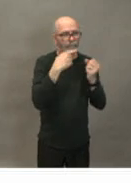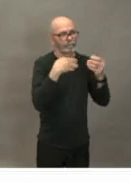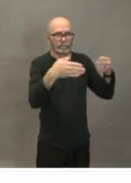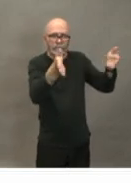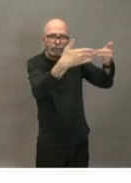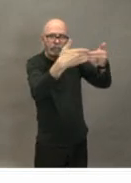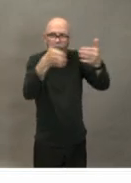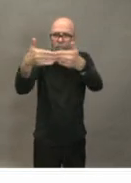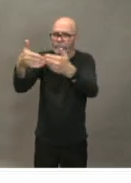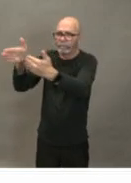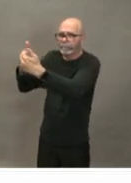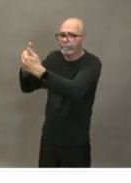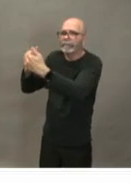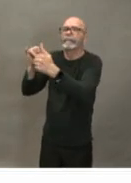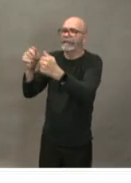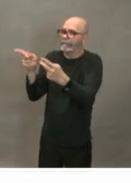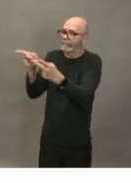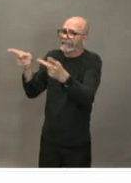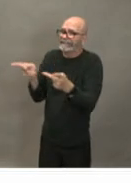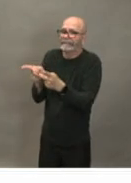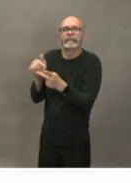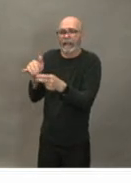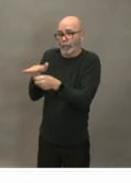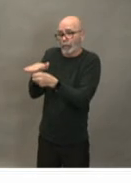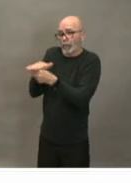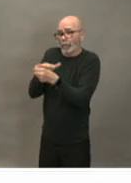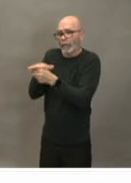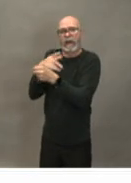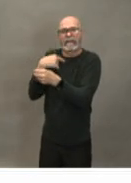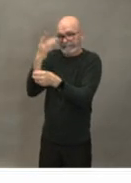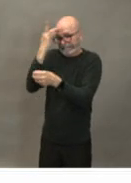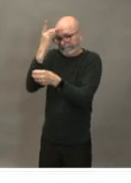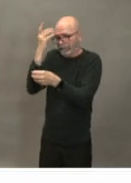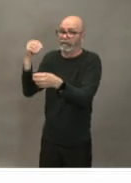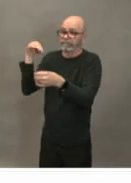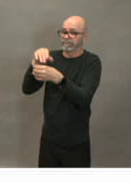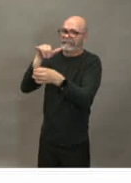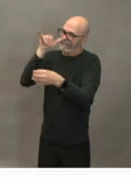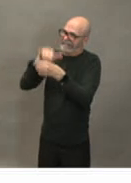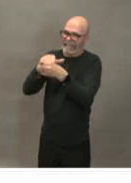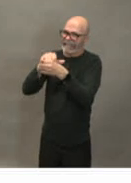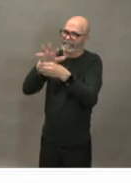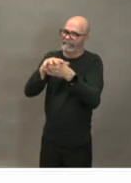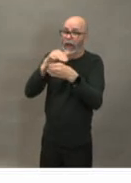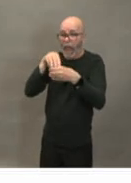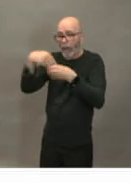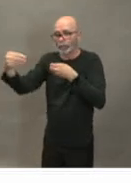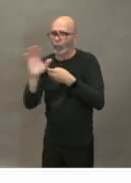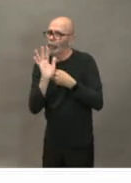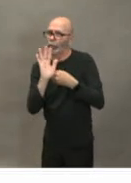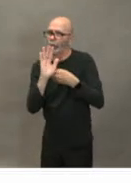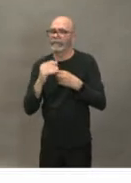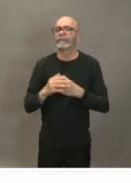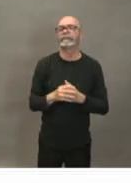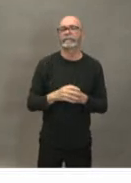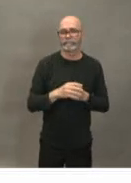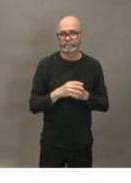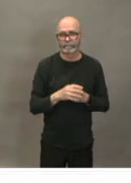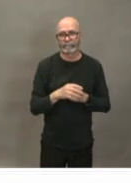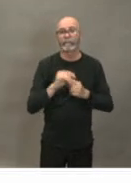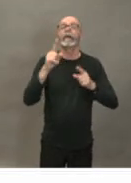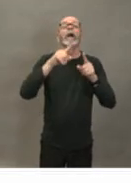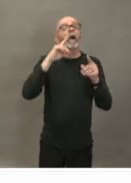and the last thing we have to be aware of is all these things can create a lot of public fear and anxiety